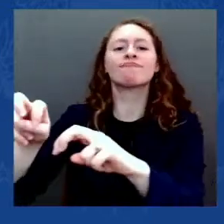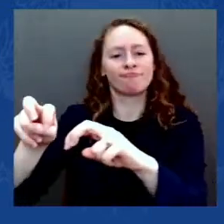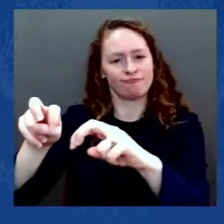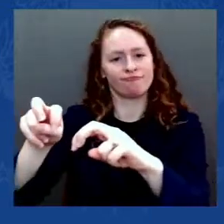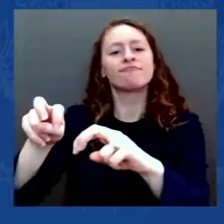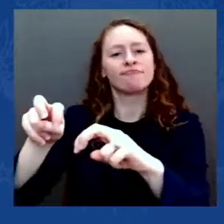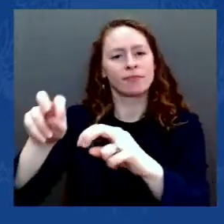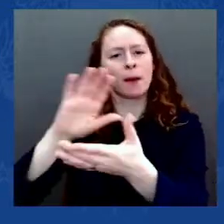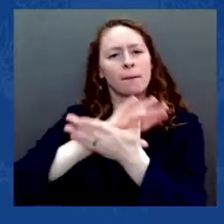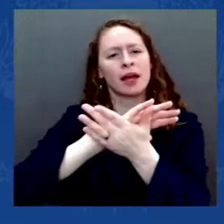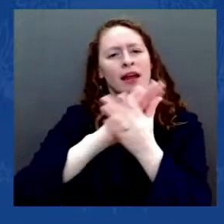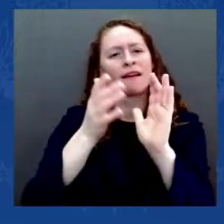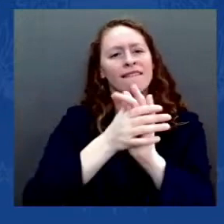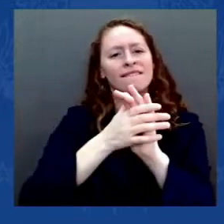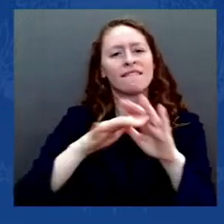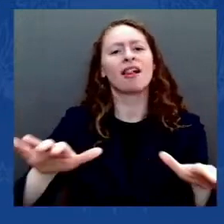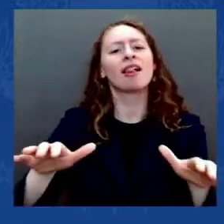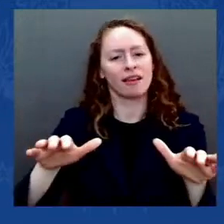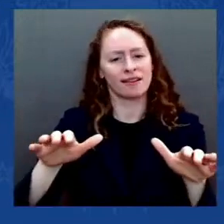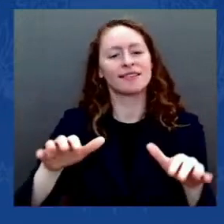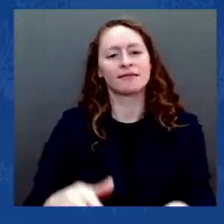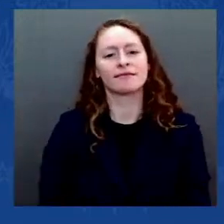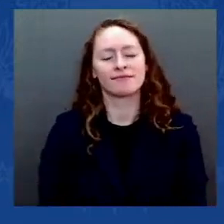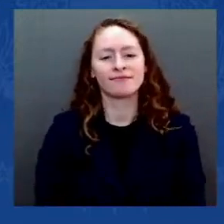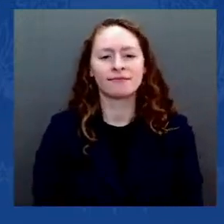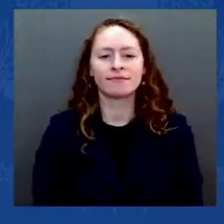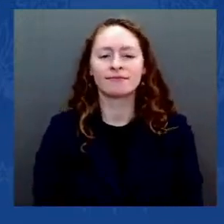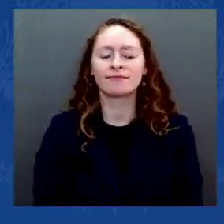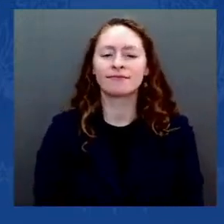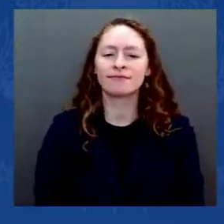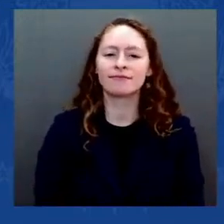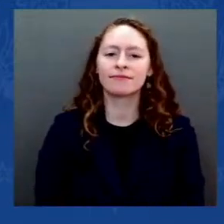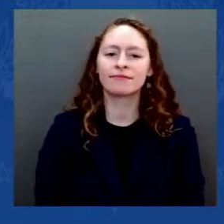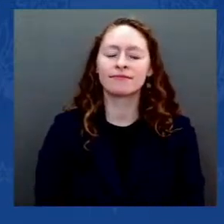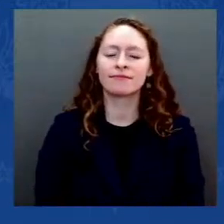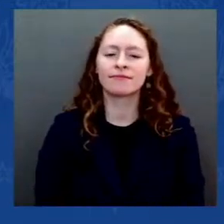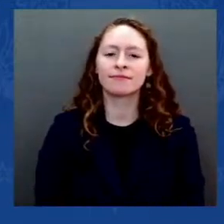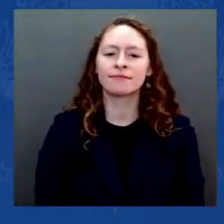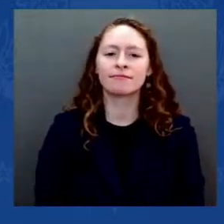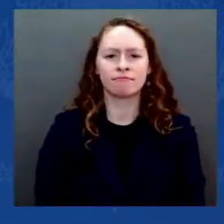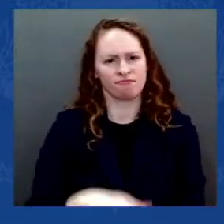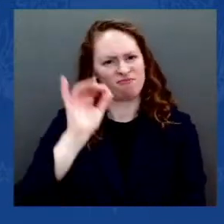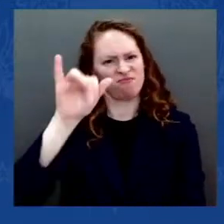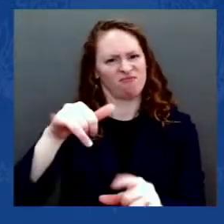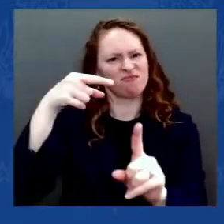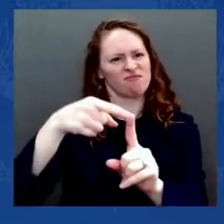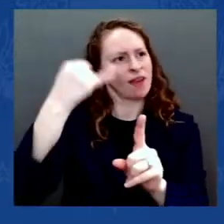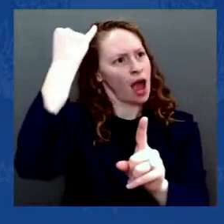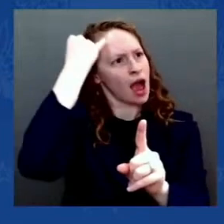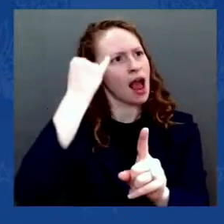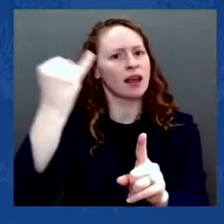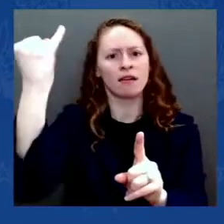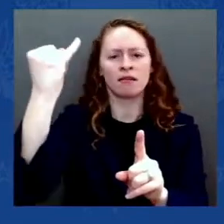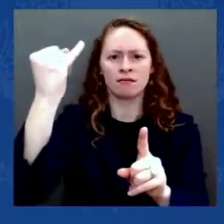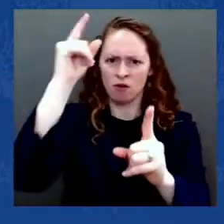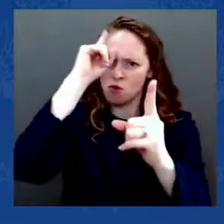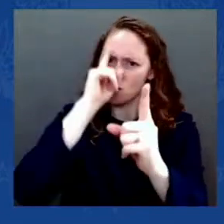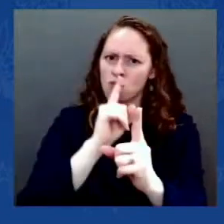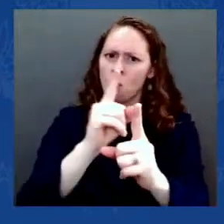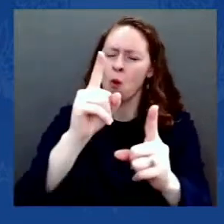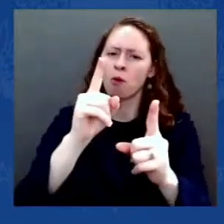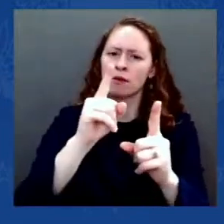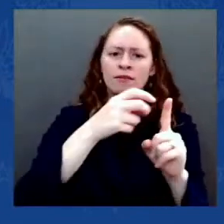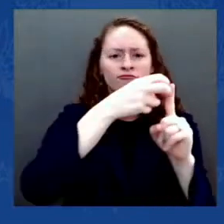couldn't be constrained. Yes, in America, all people are created equal. We